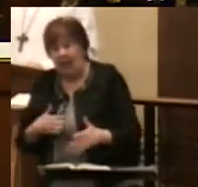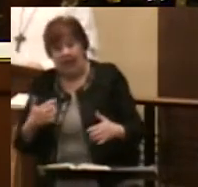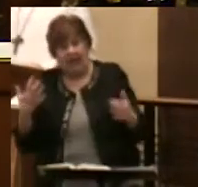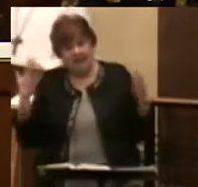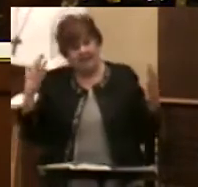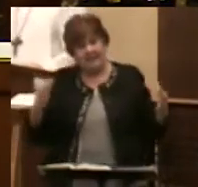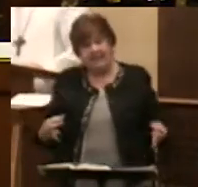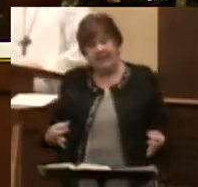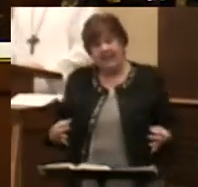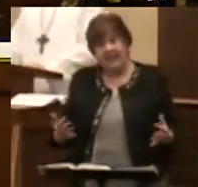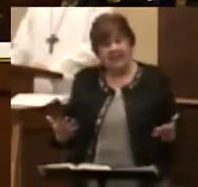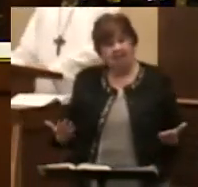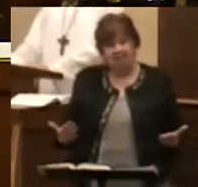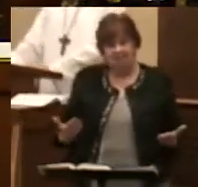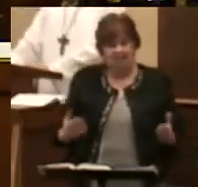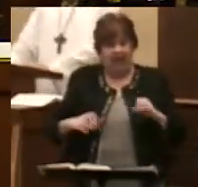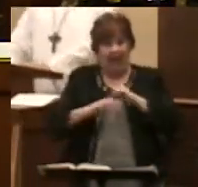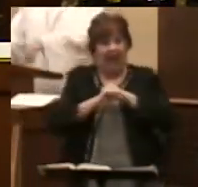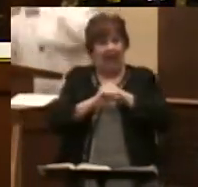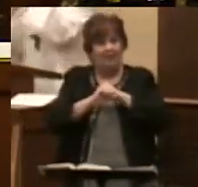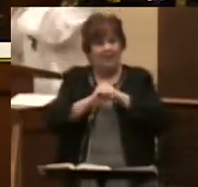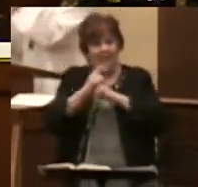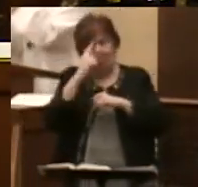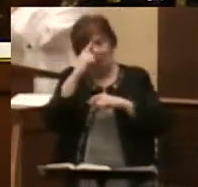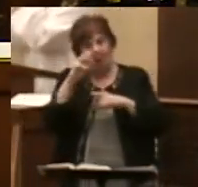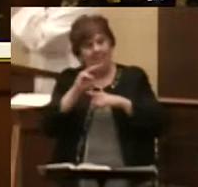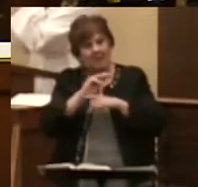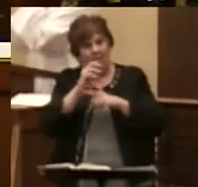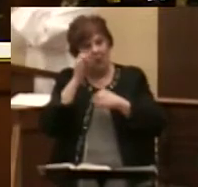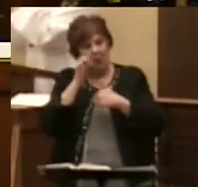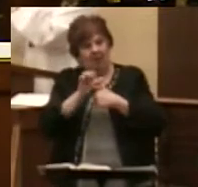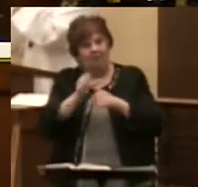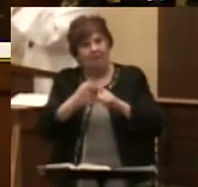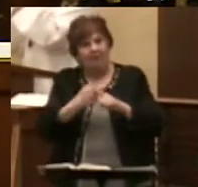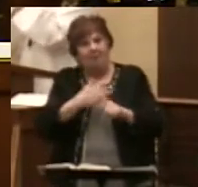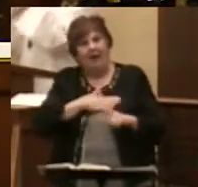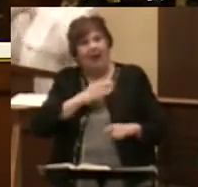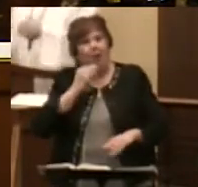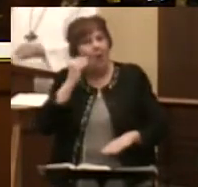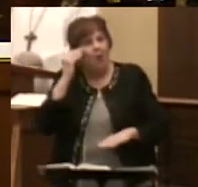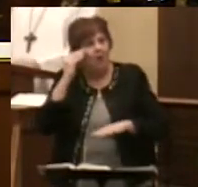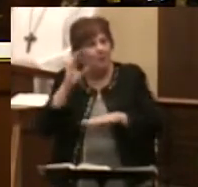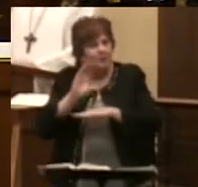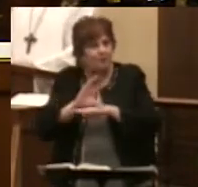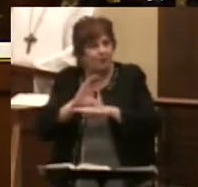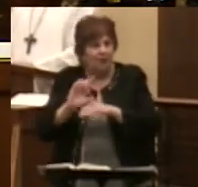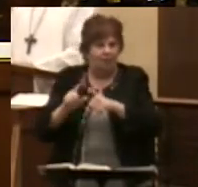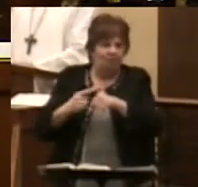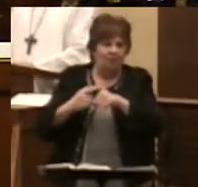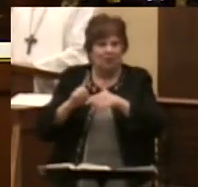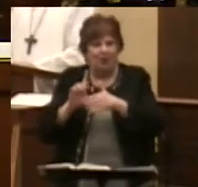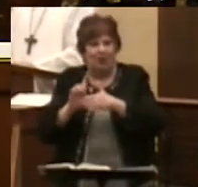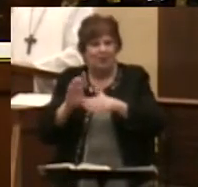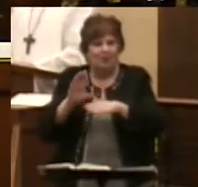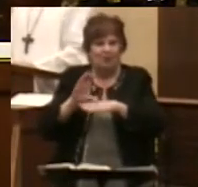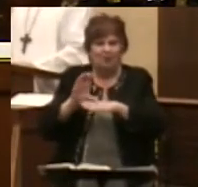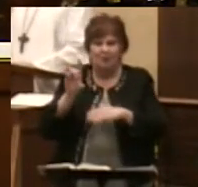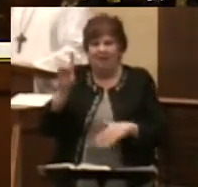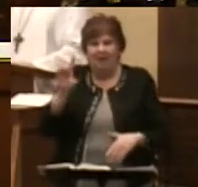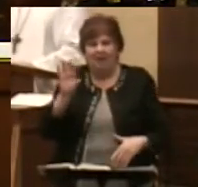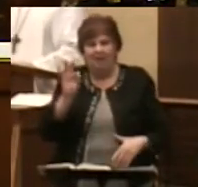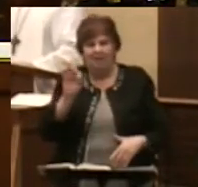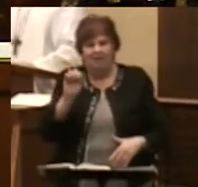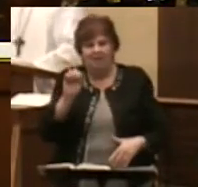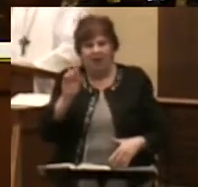to make an advertisement for a ministry that I recalled from my home congregation, First Lutheran in Fargo. It was